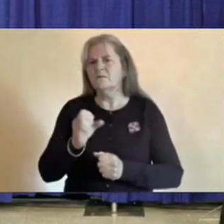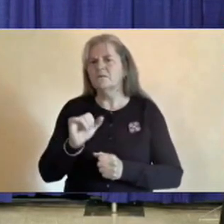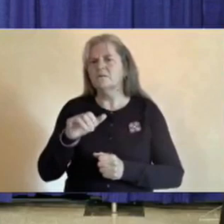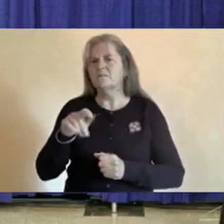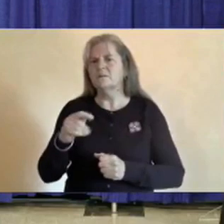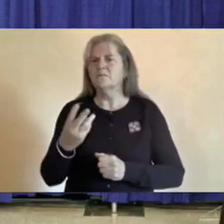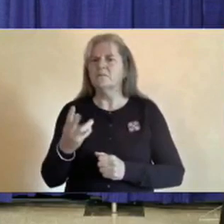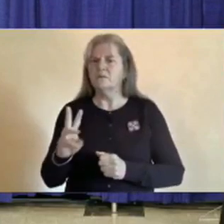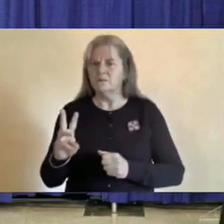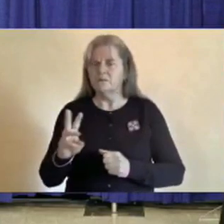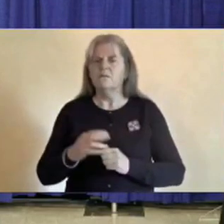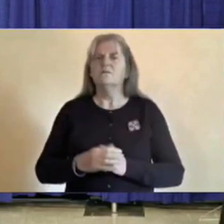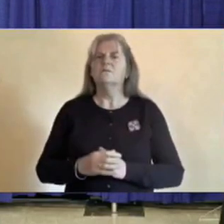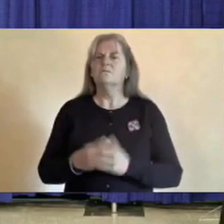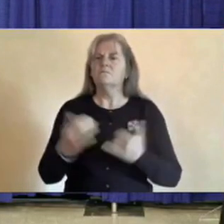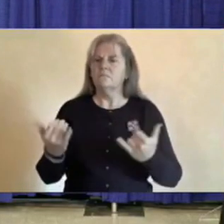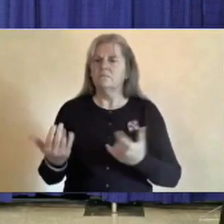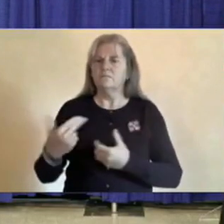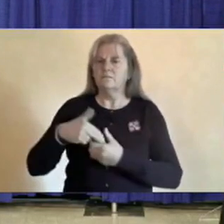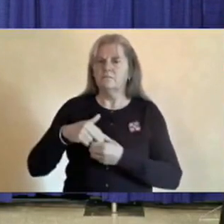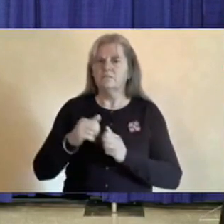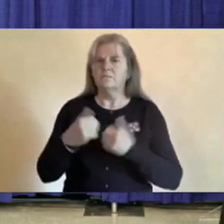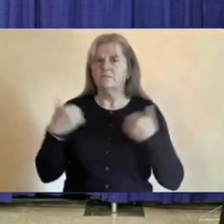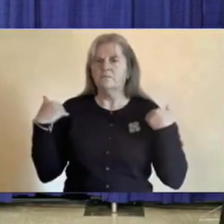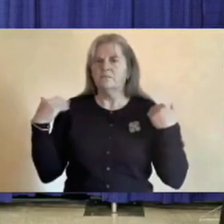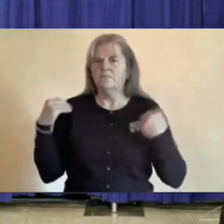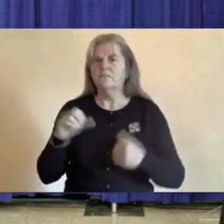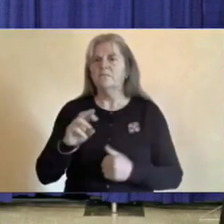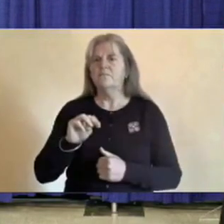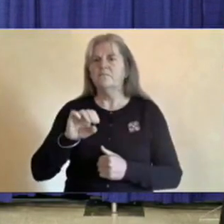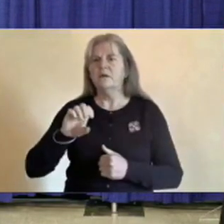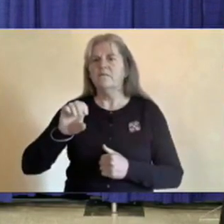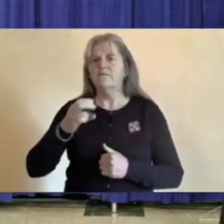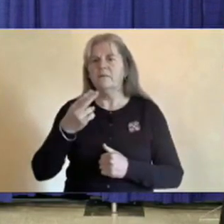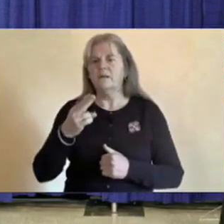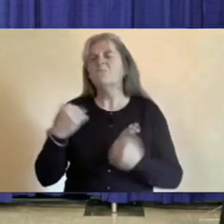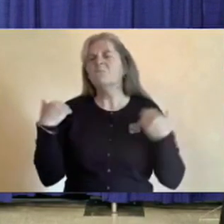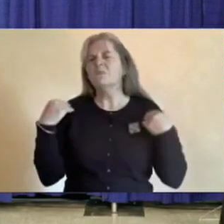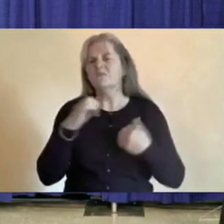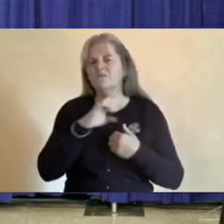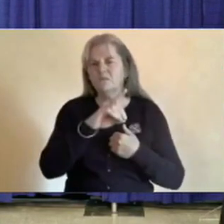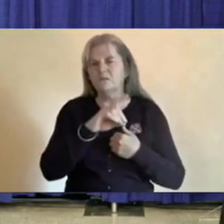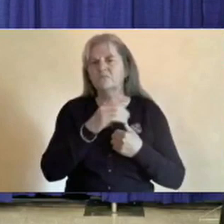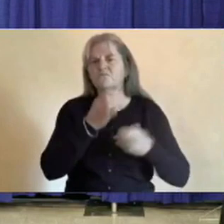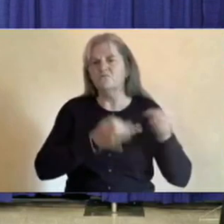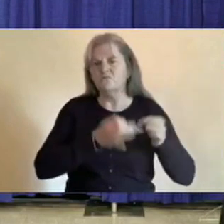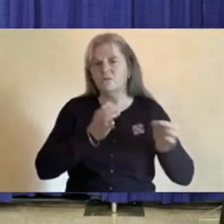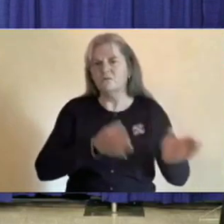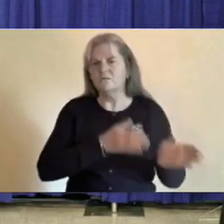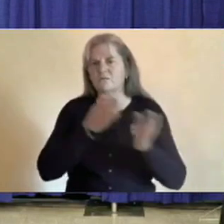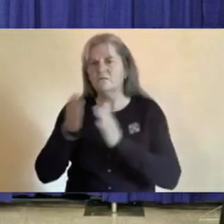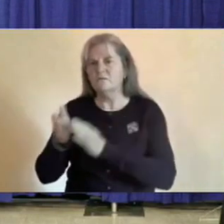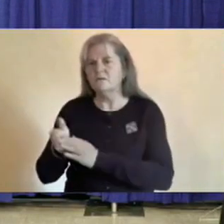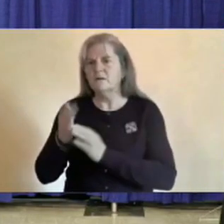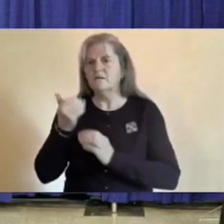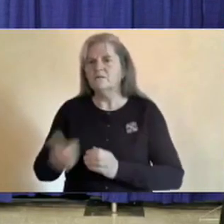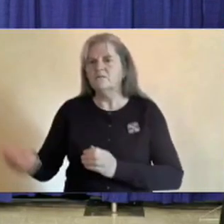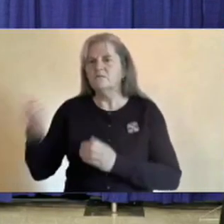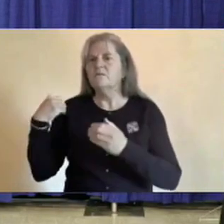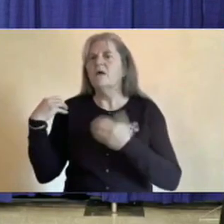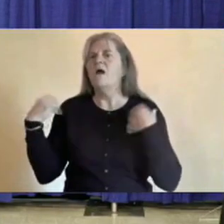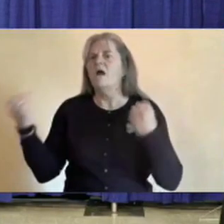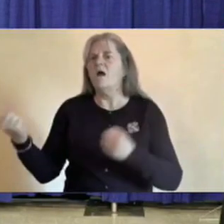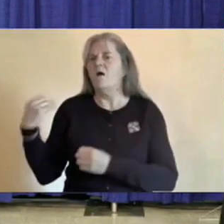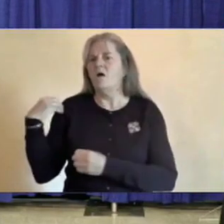We are joined today by the Honourable Tracey-Ann McPhee, Minister of Education and Justice, and the Yukon's Chief Medical Officer of Health, Dr. Brendan Hanley.